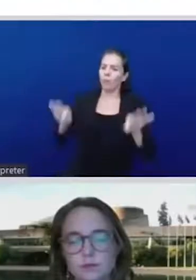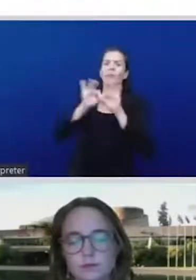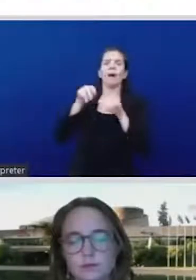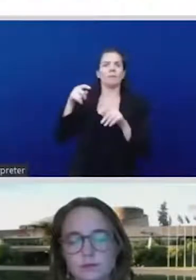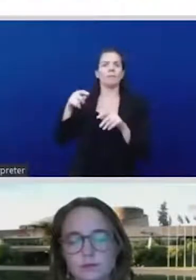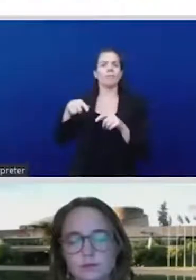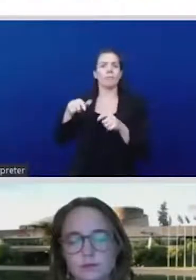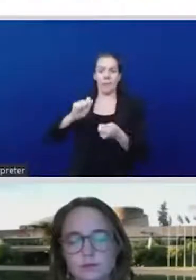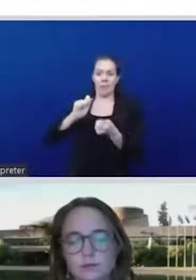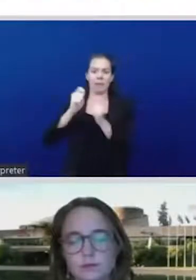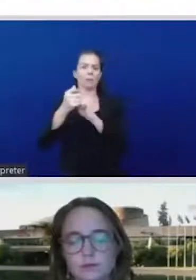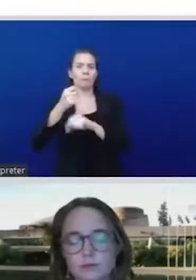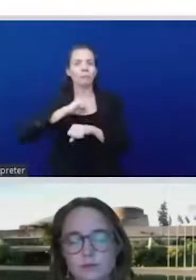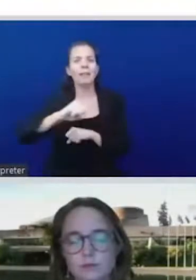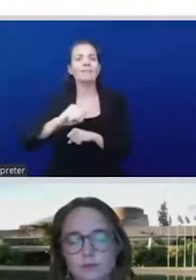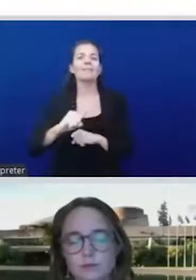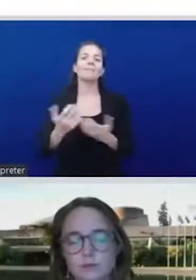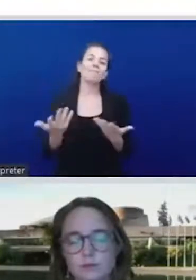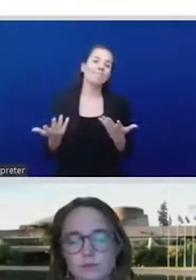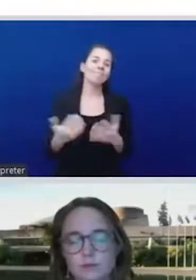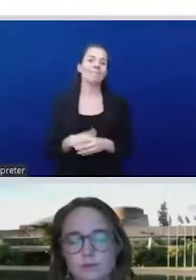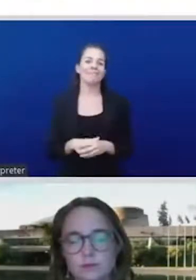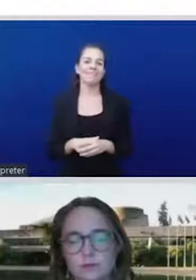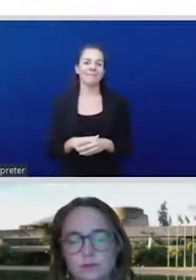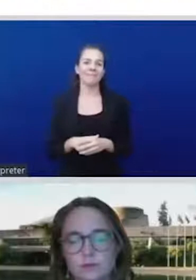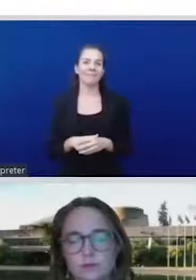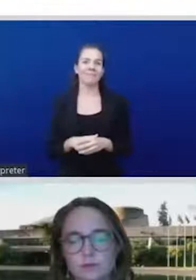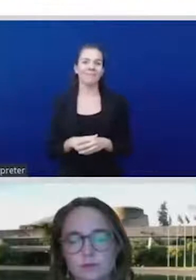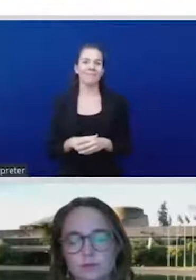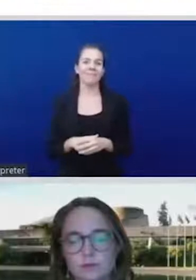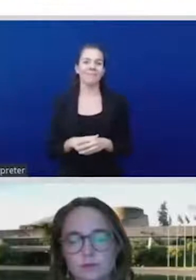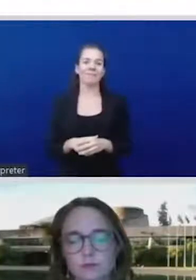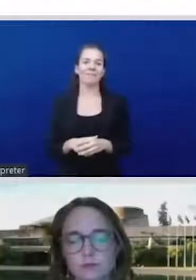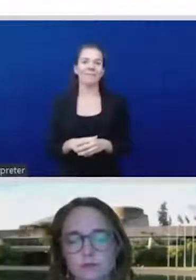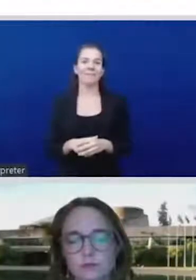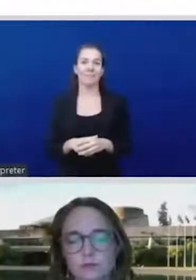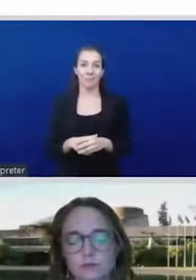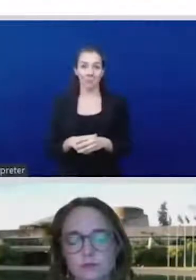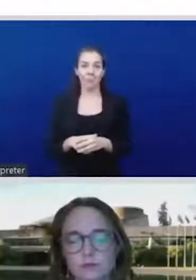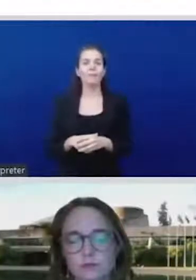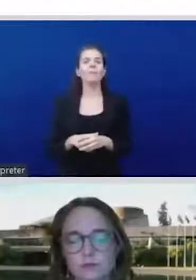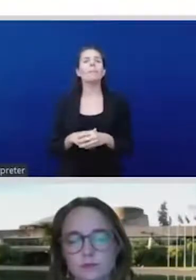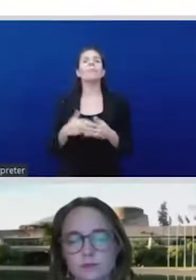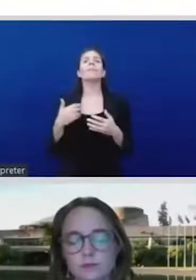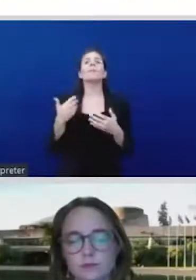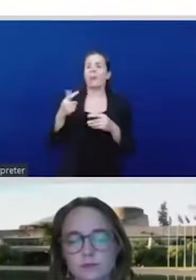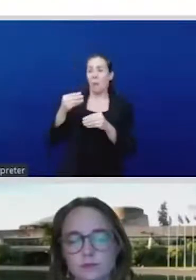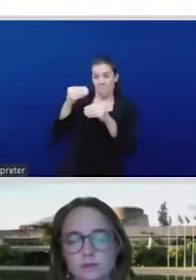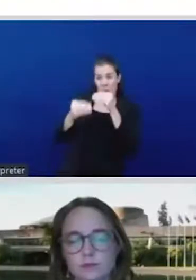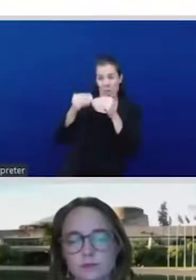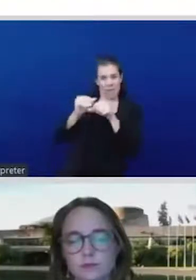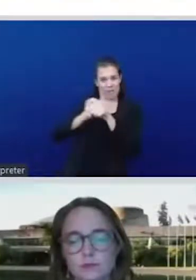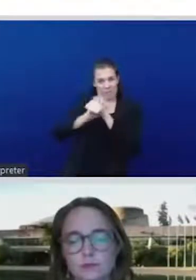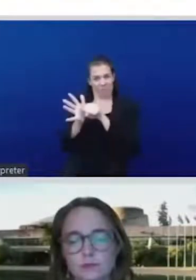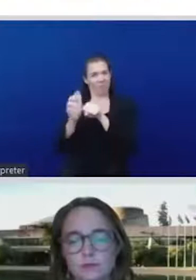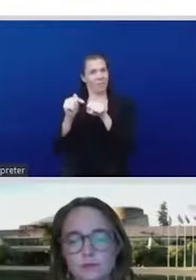And I think what has happened is that the pandemic has really unmasked and shown the critical areas that we